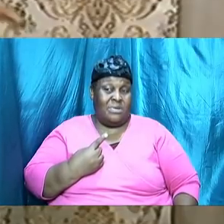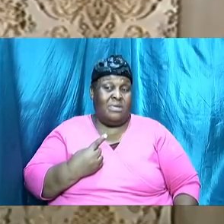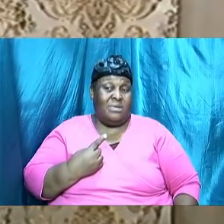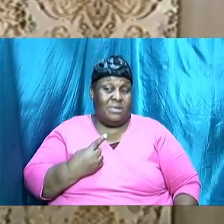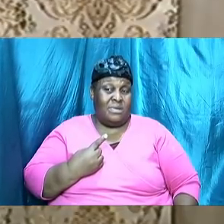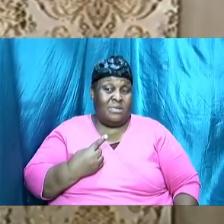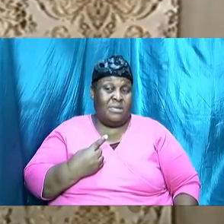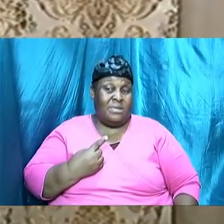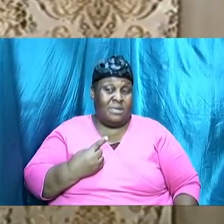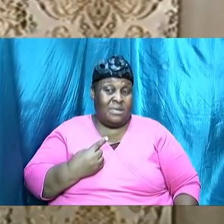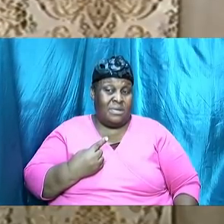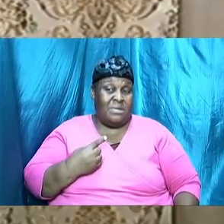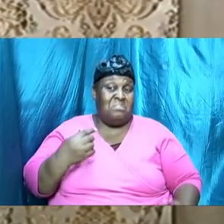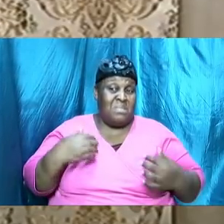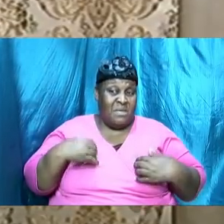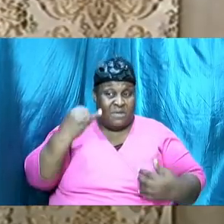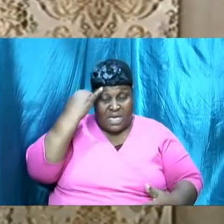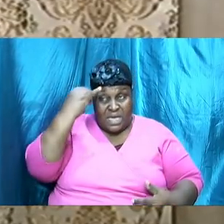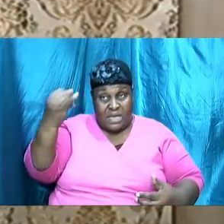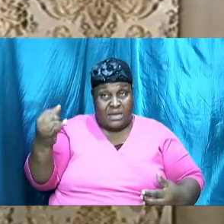and he had an idea what was happening